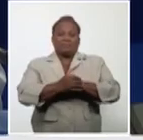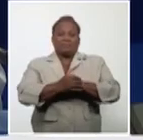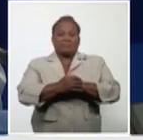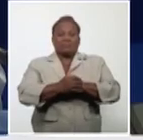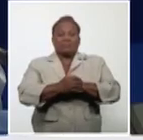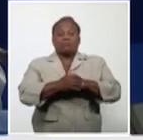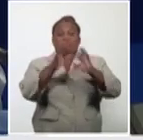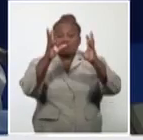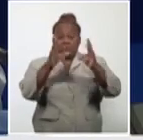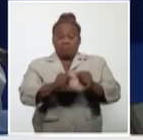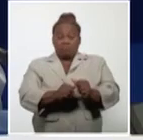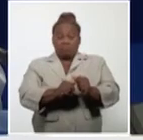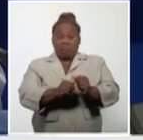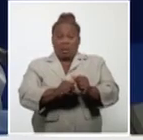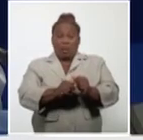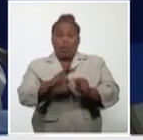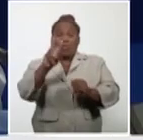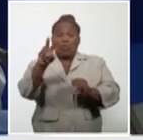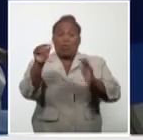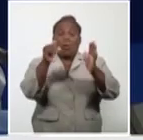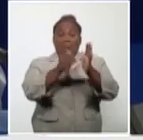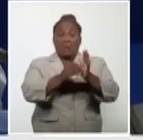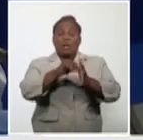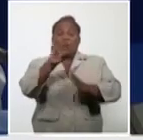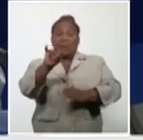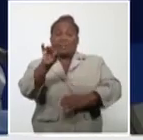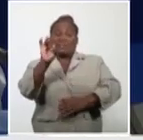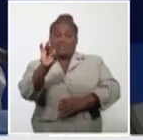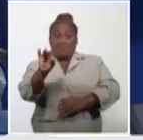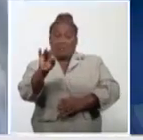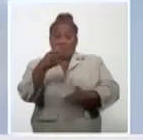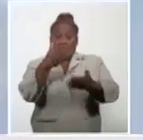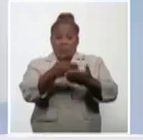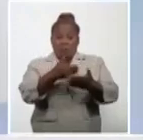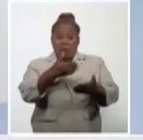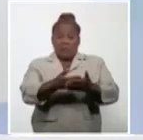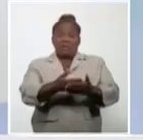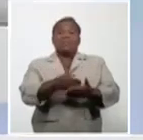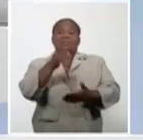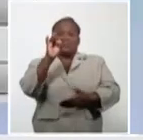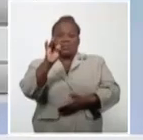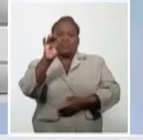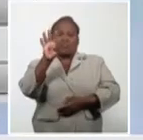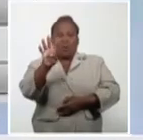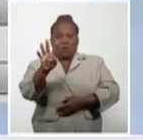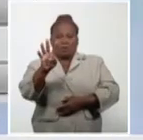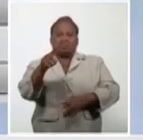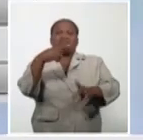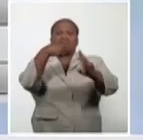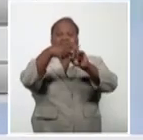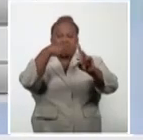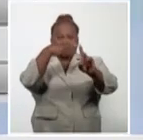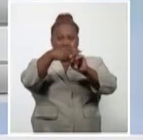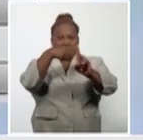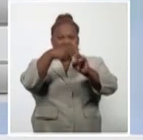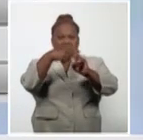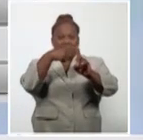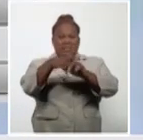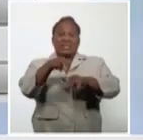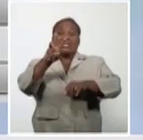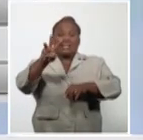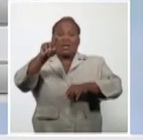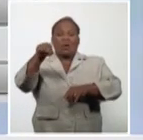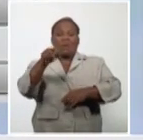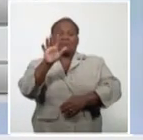As a result of the study of these 2,097 samples, 74 turned out